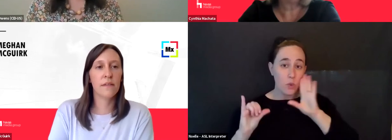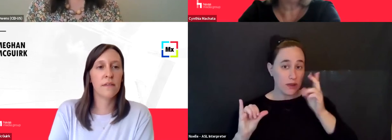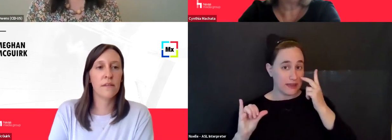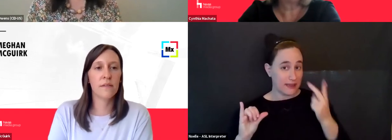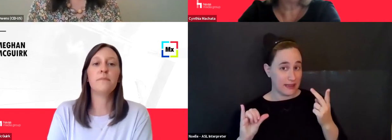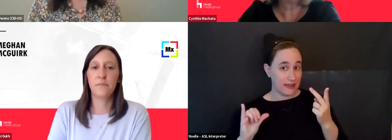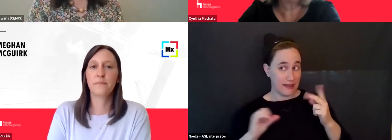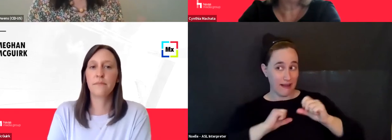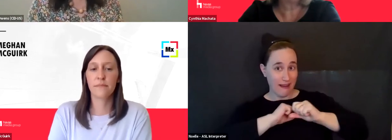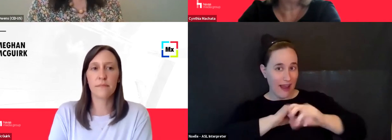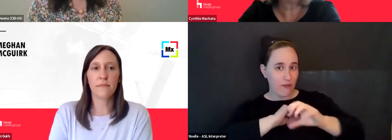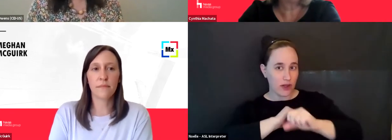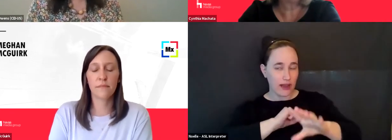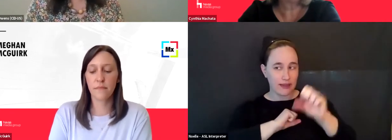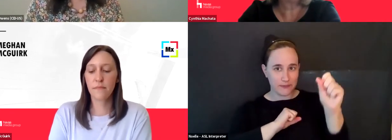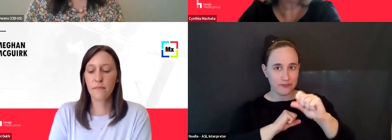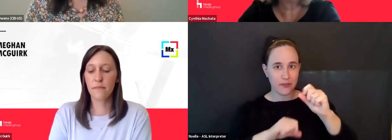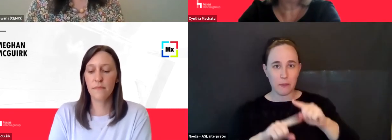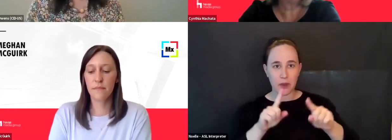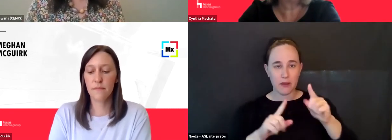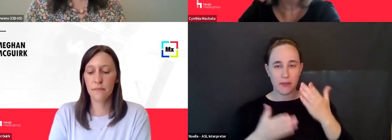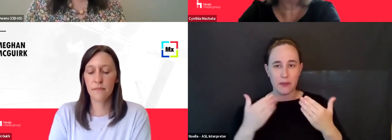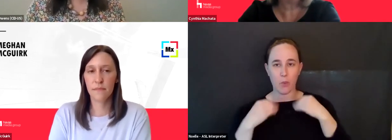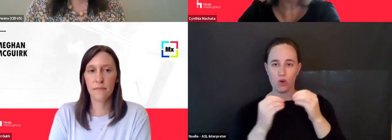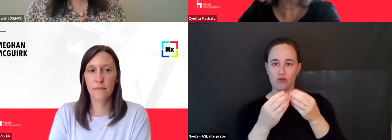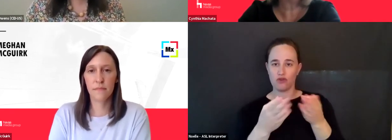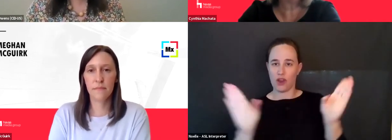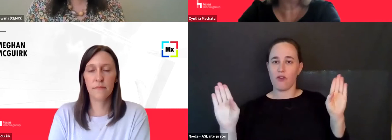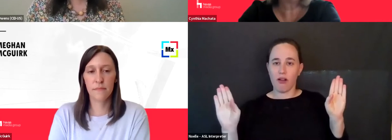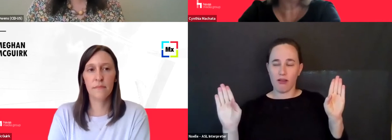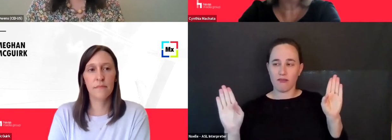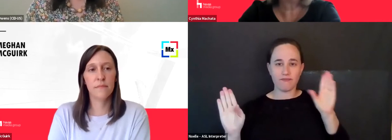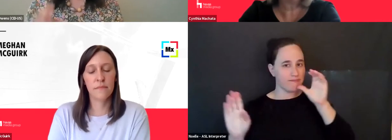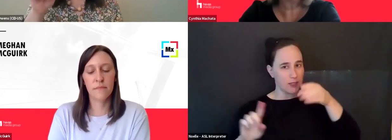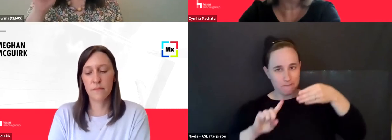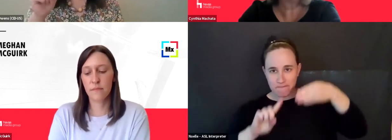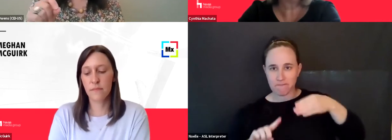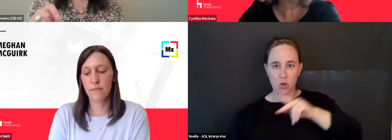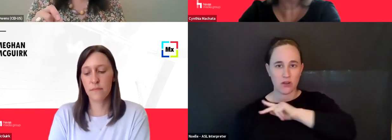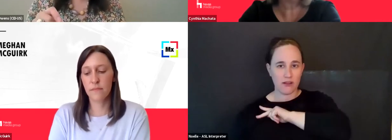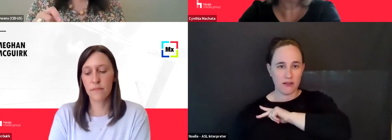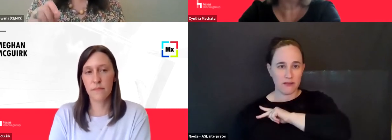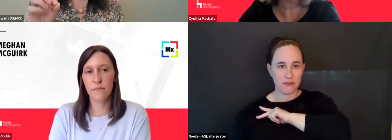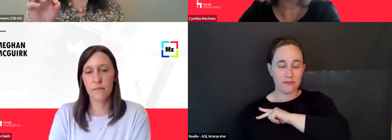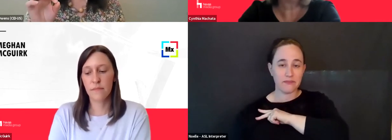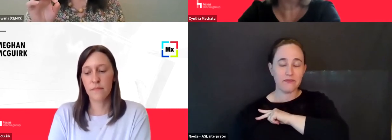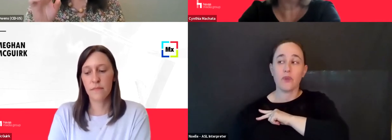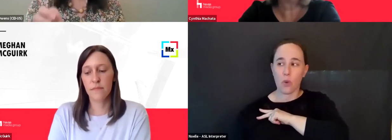we'll still see advertising. It just might be less, less, uh, personalized. So I want to touch on, on this one because